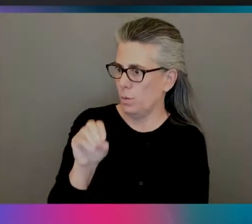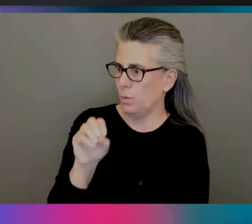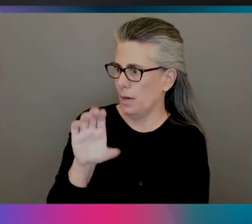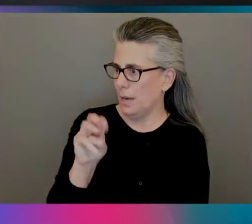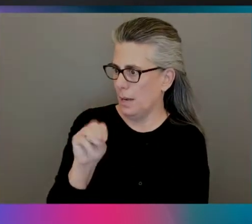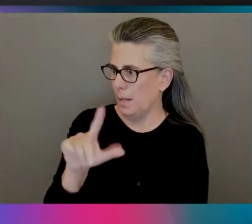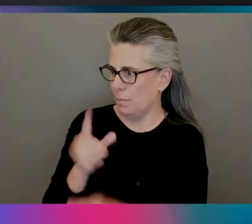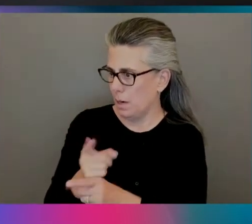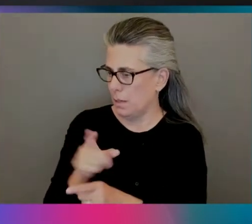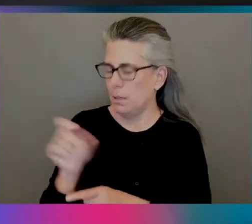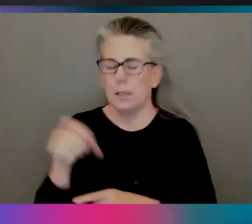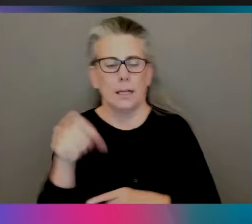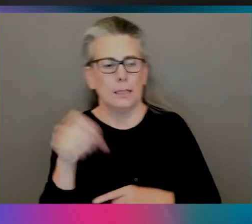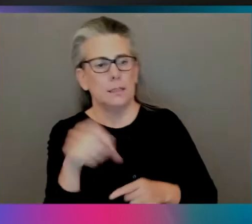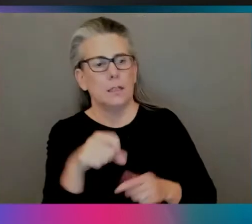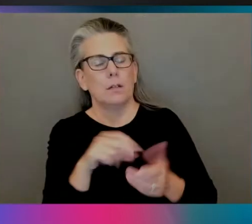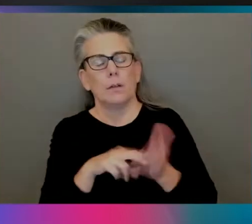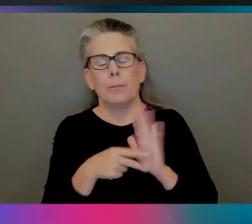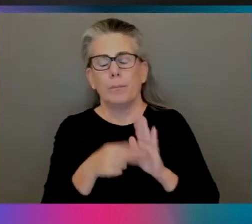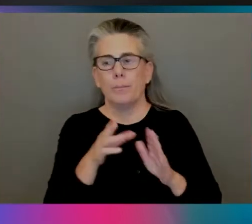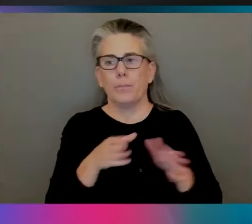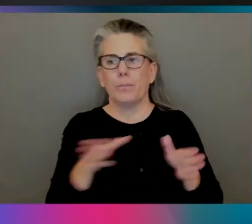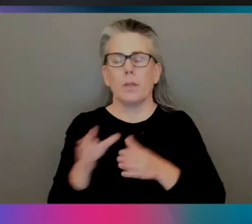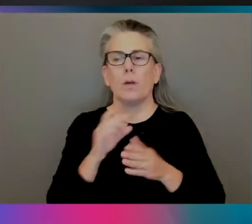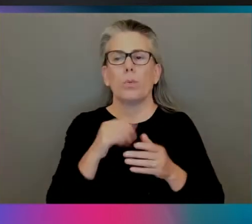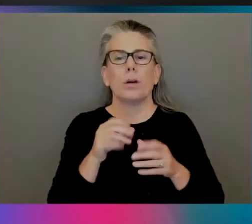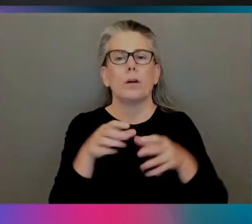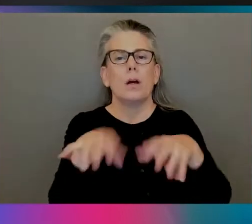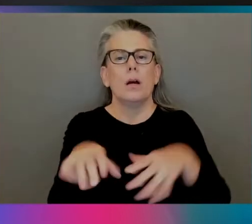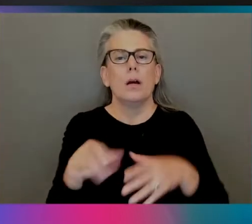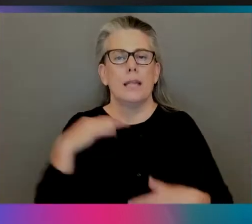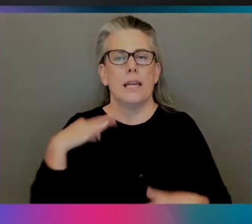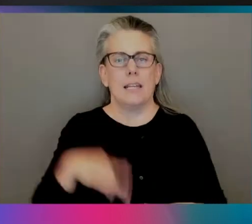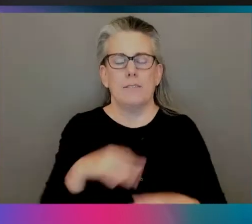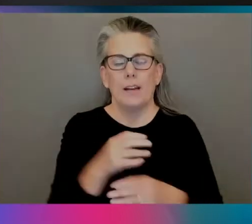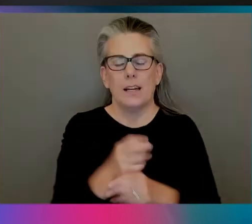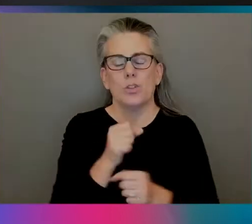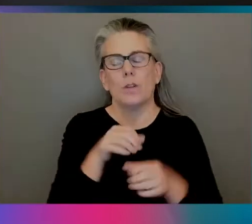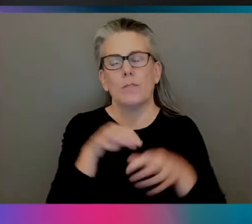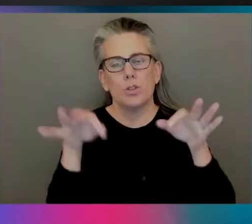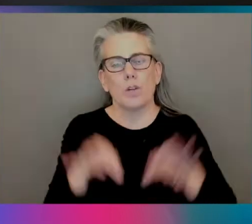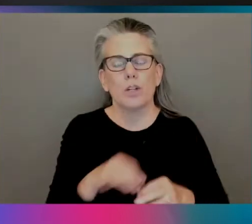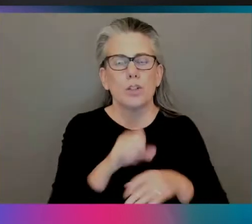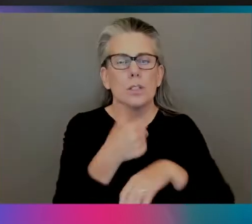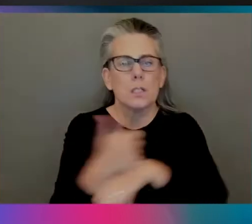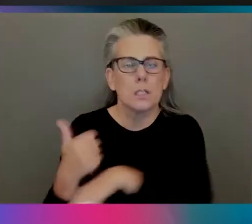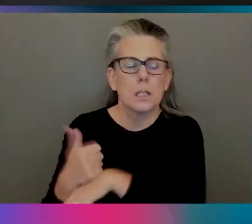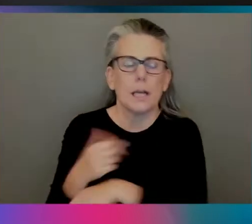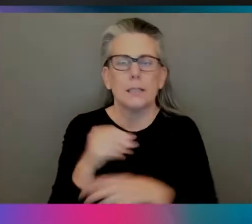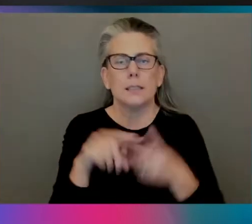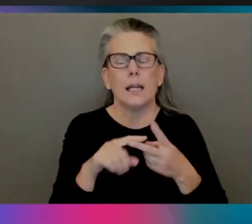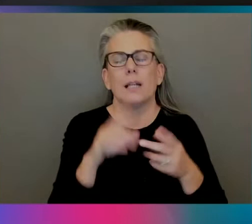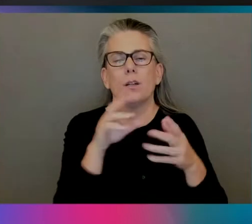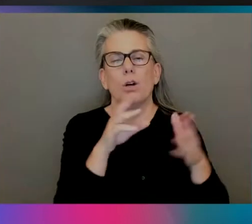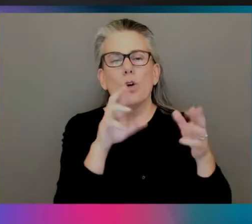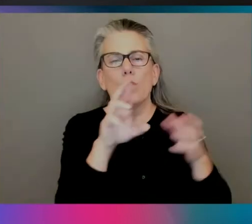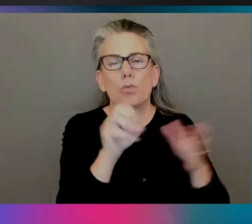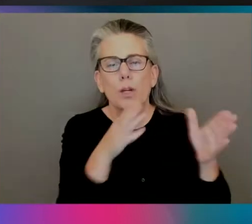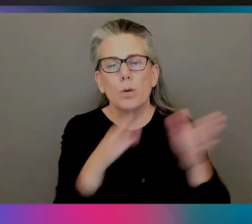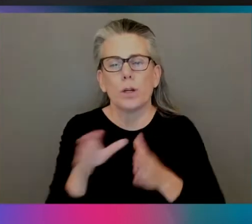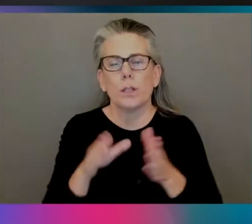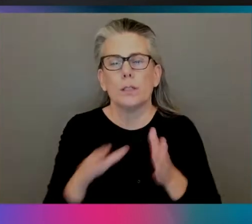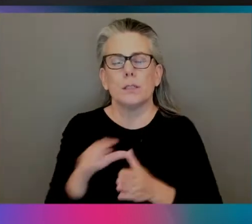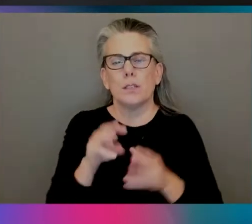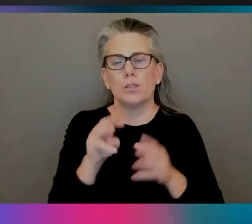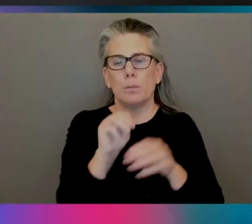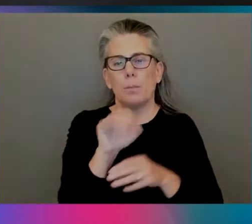compiler would do with little optimizations. We're taking advantage of instruction sets. We're getting down deep into the, you know, reorganizing, like, I guess, matrix math, that kind of